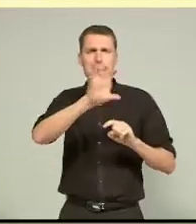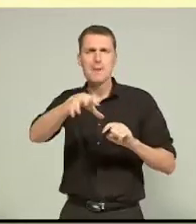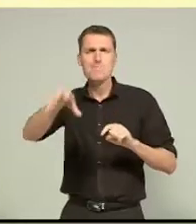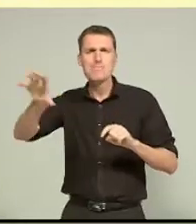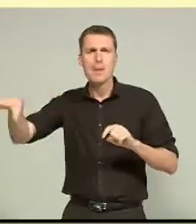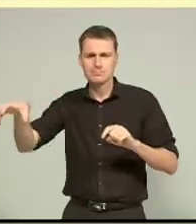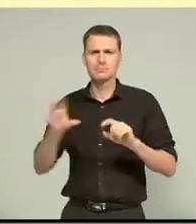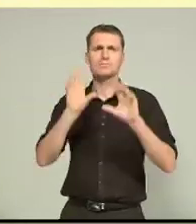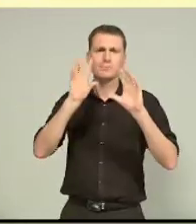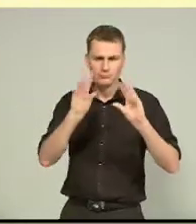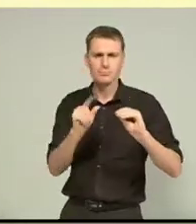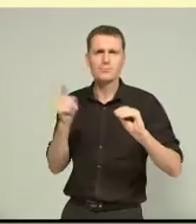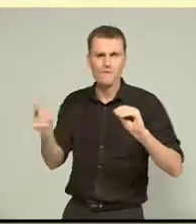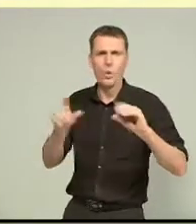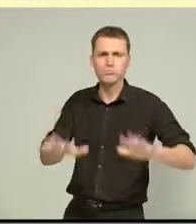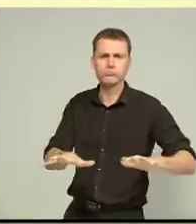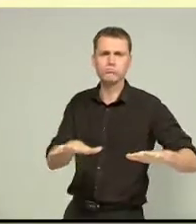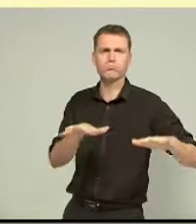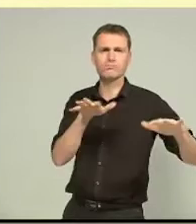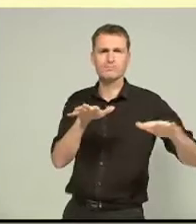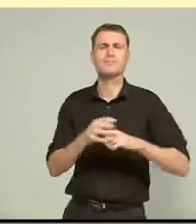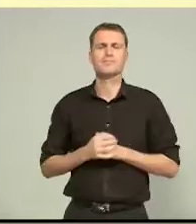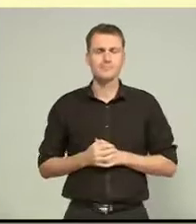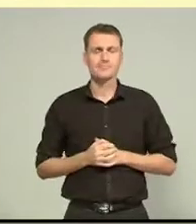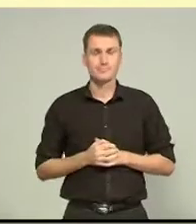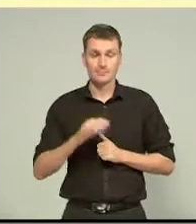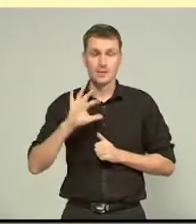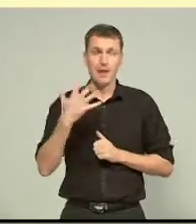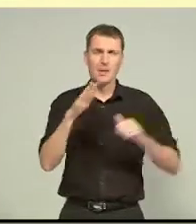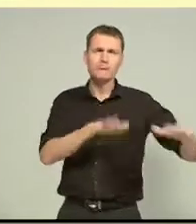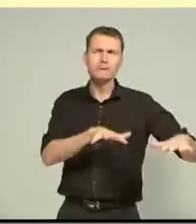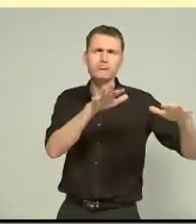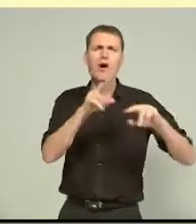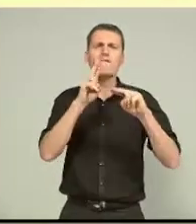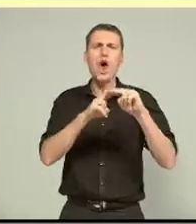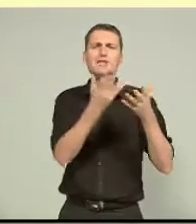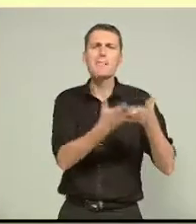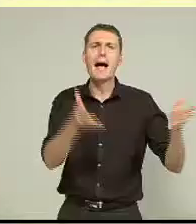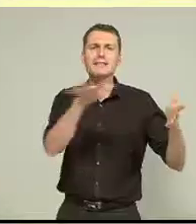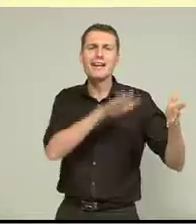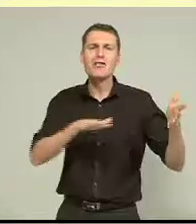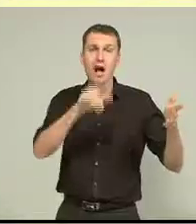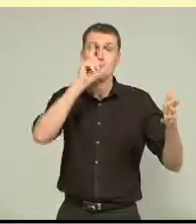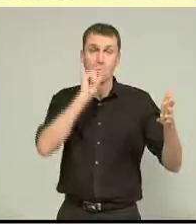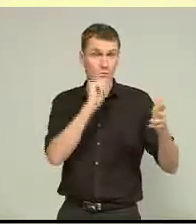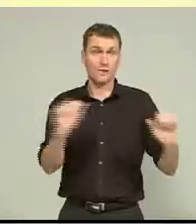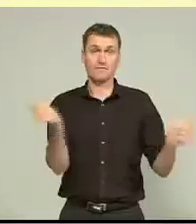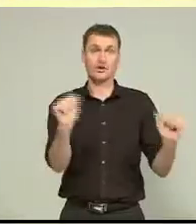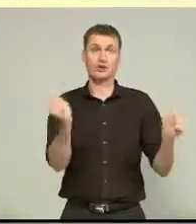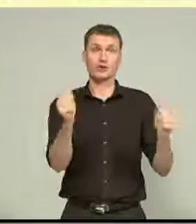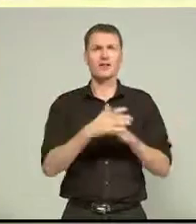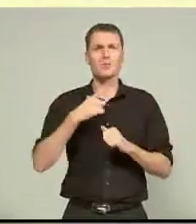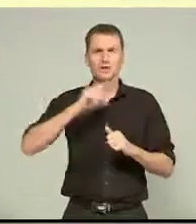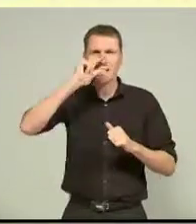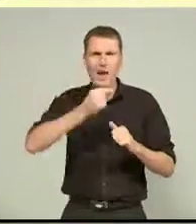rising floodwaters. It could be the end of scenes like this for the Flockton Basin. With a bit of Kiwi ingenuity and the